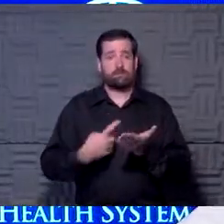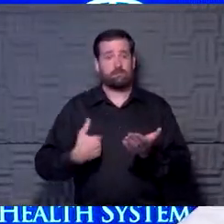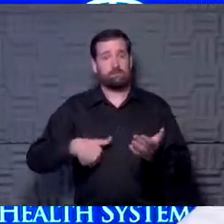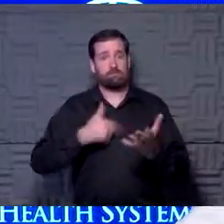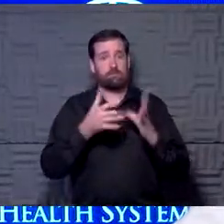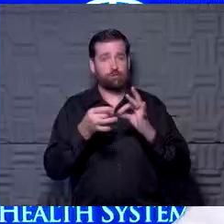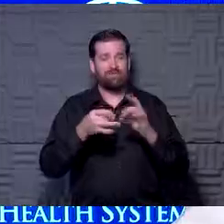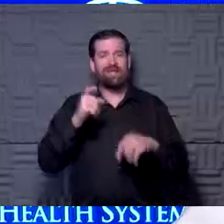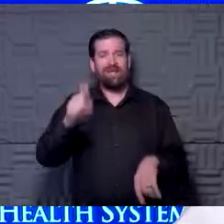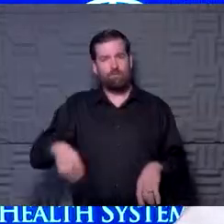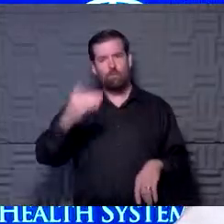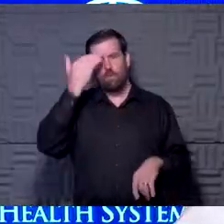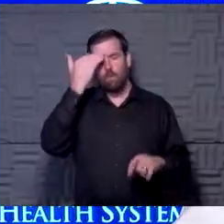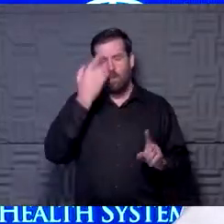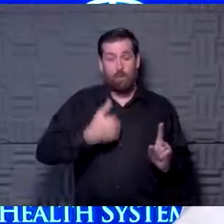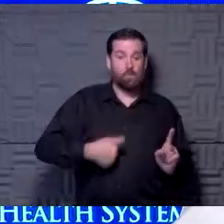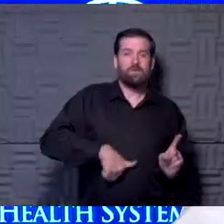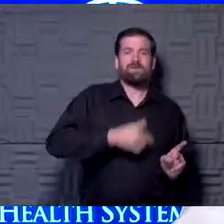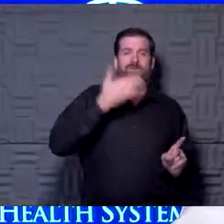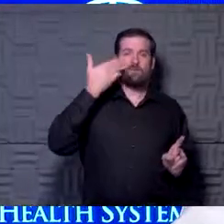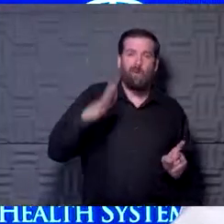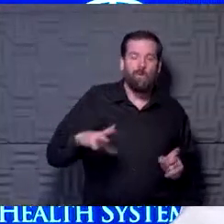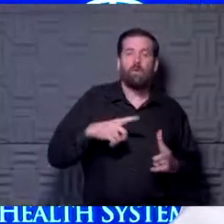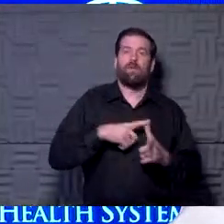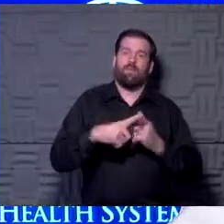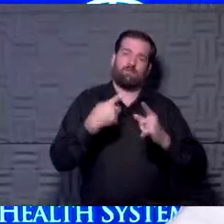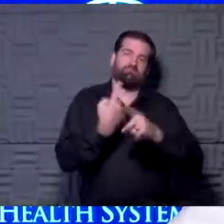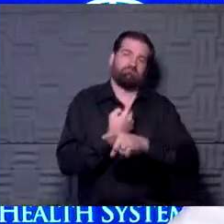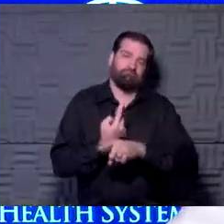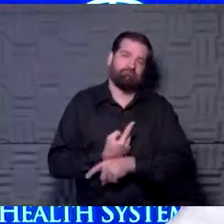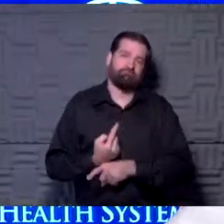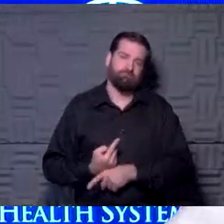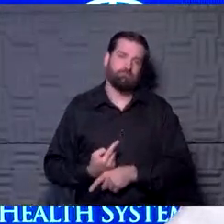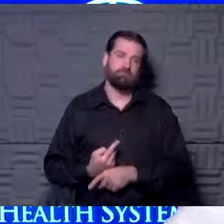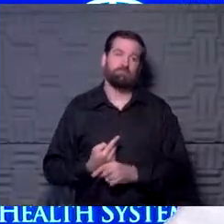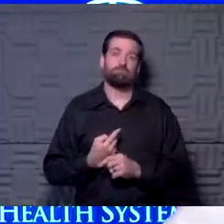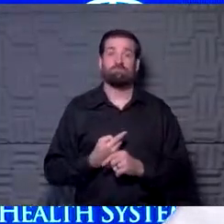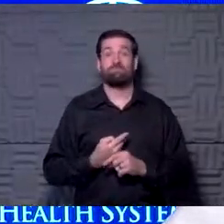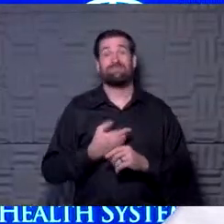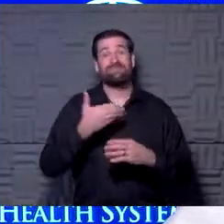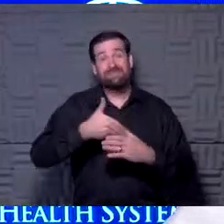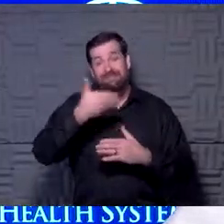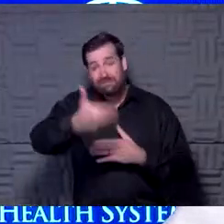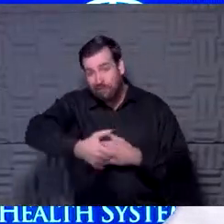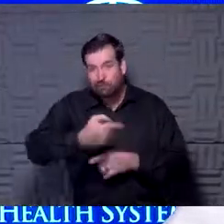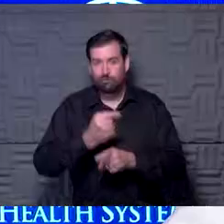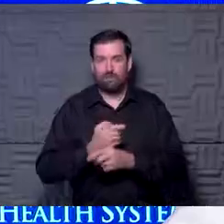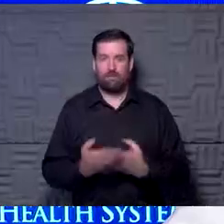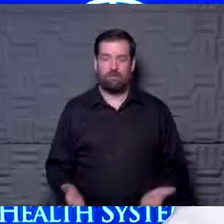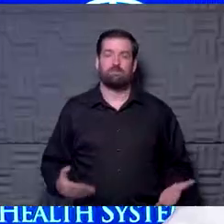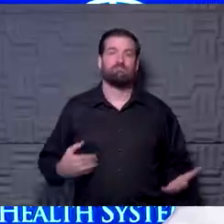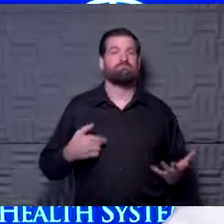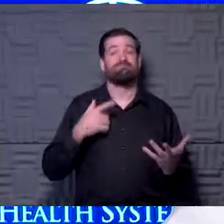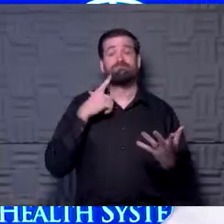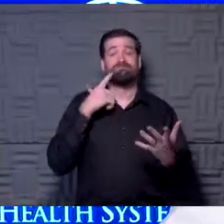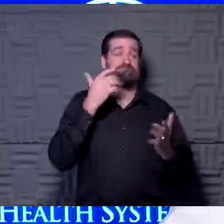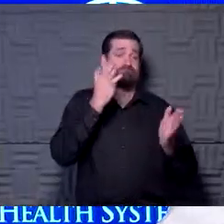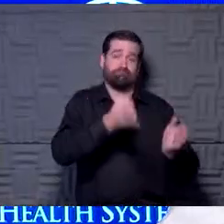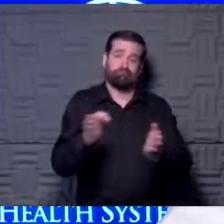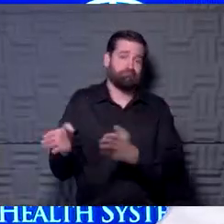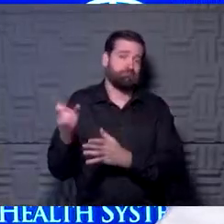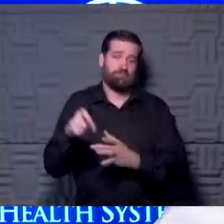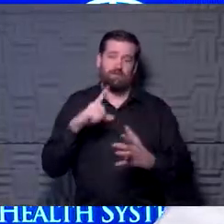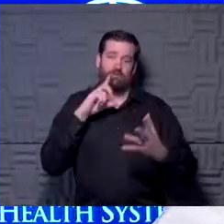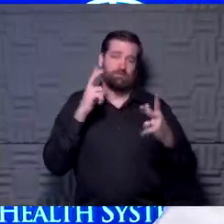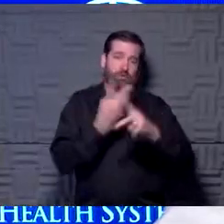you've to know what you don't know. then you just have to do the right thing, the next right thing. And that's something that each person has to help